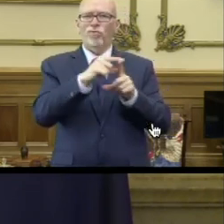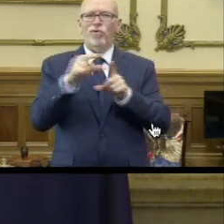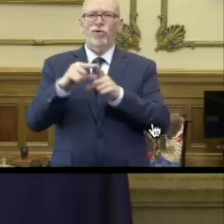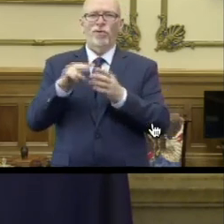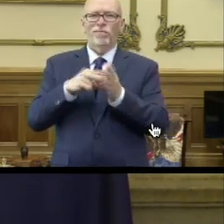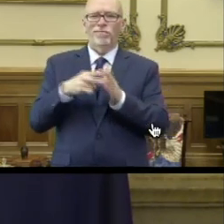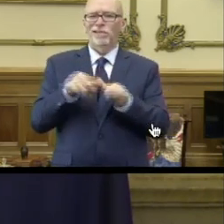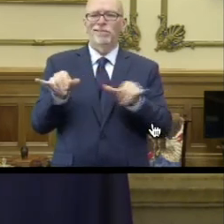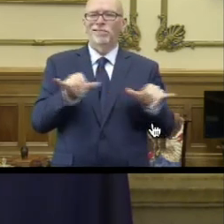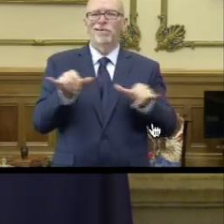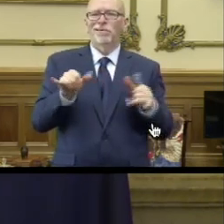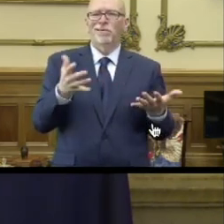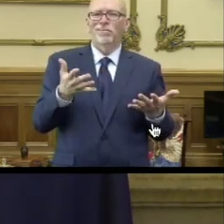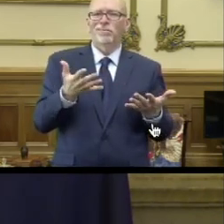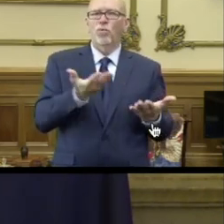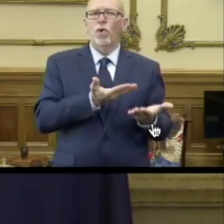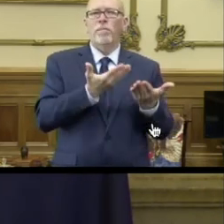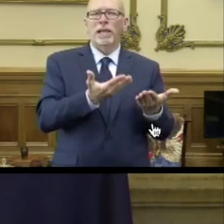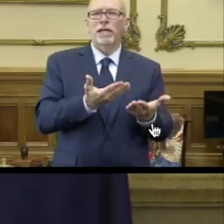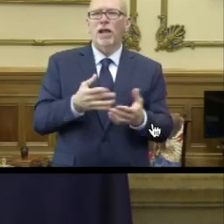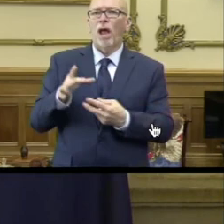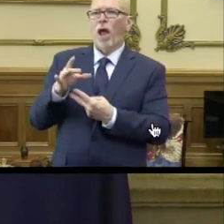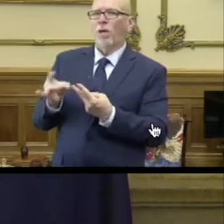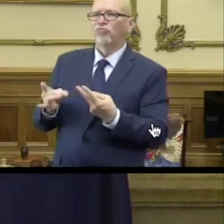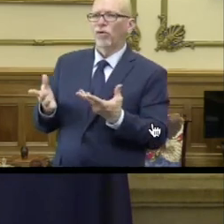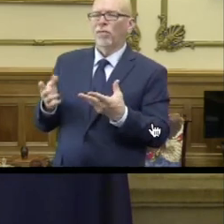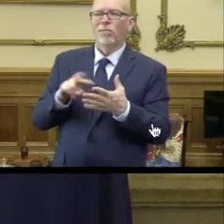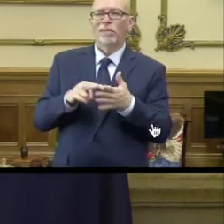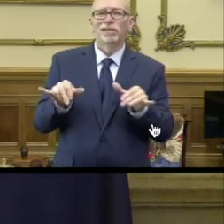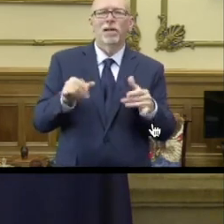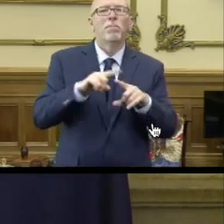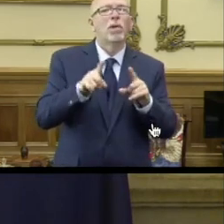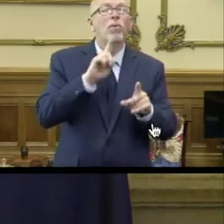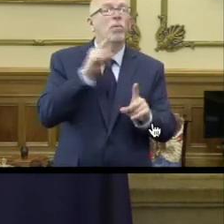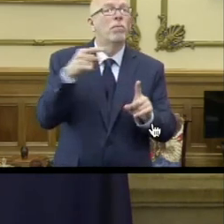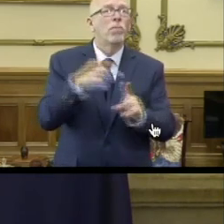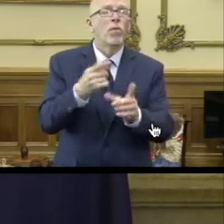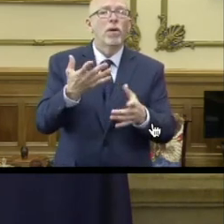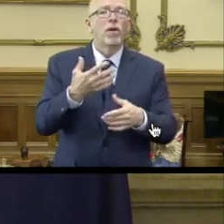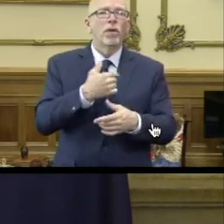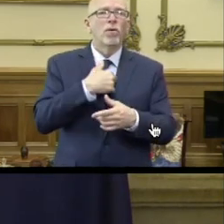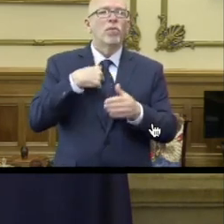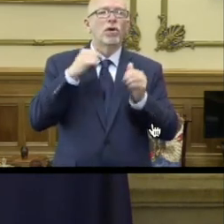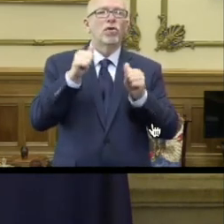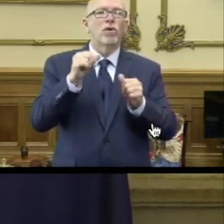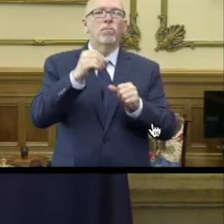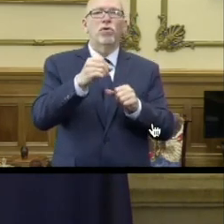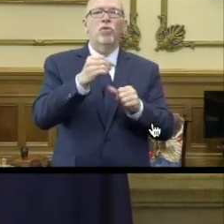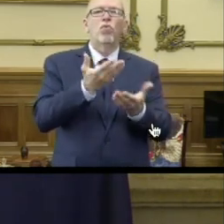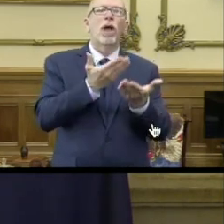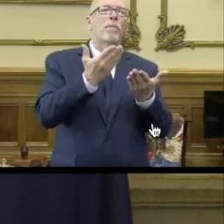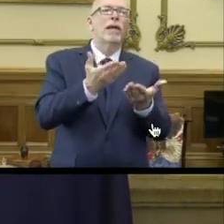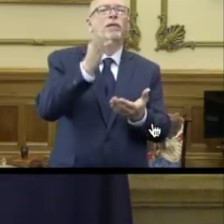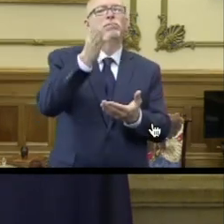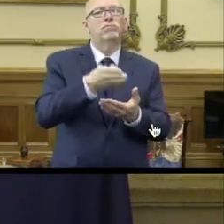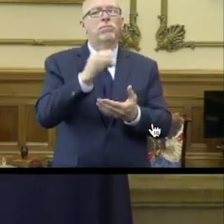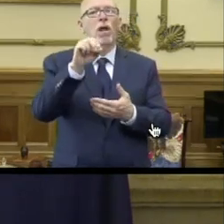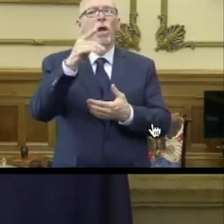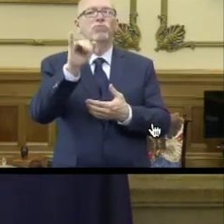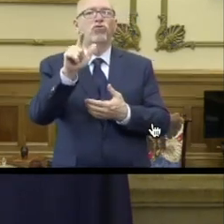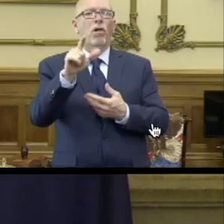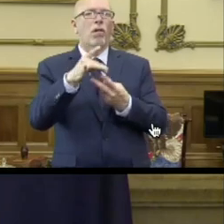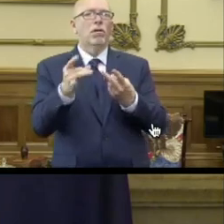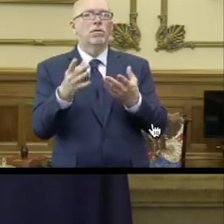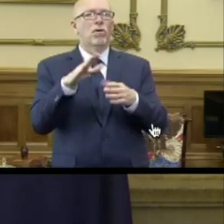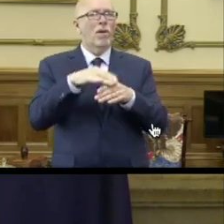be very similar in meaning. But I'll just say at the end of the day, we could probably put recommended slash optional on both.